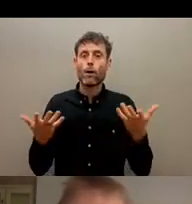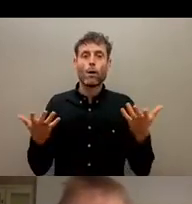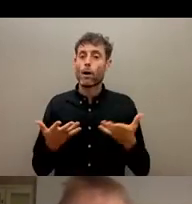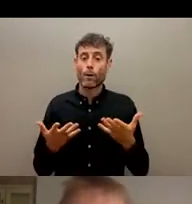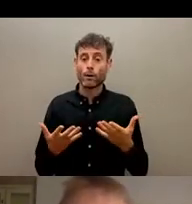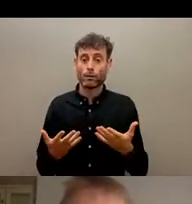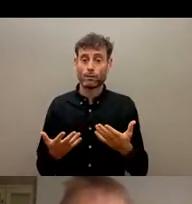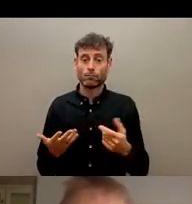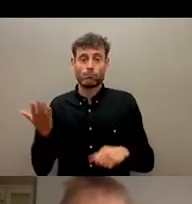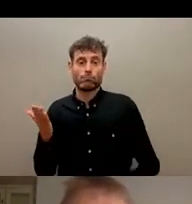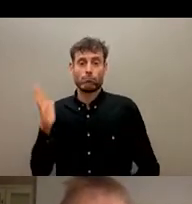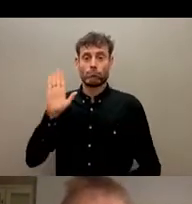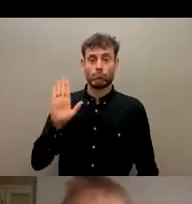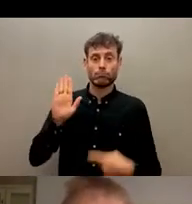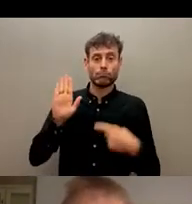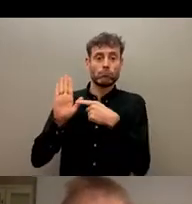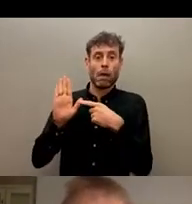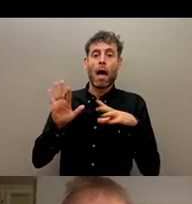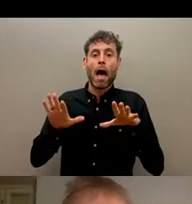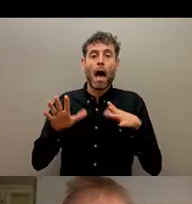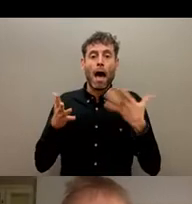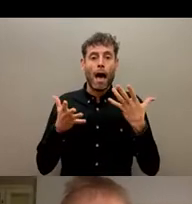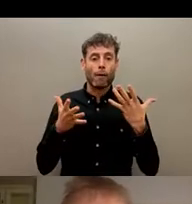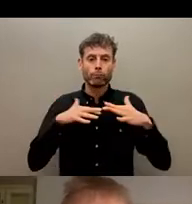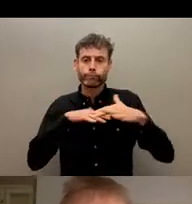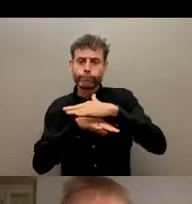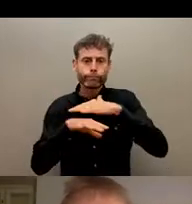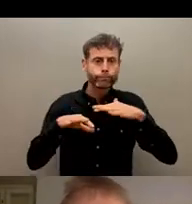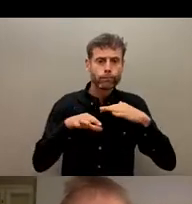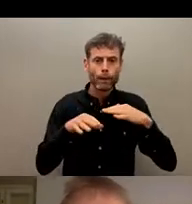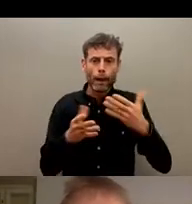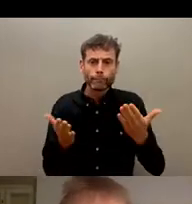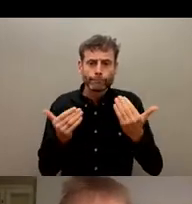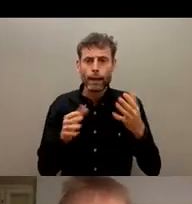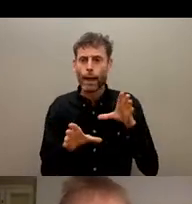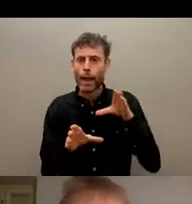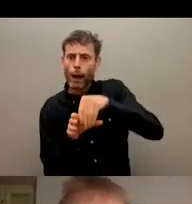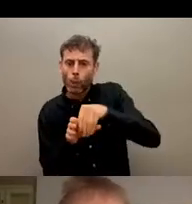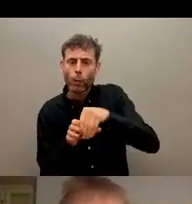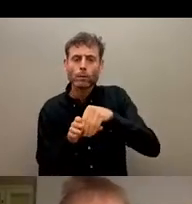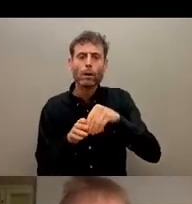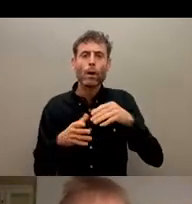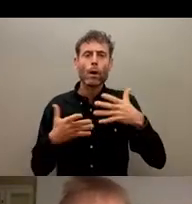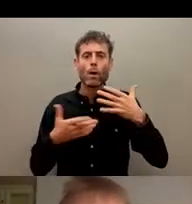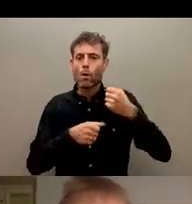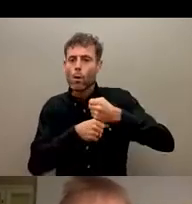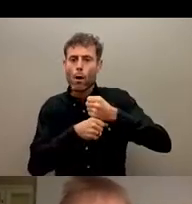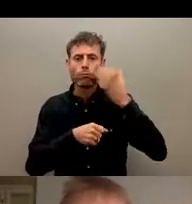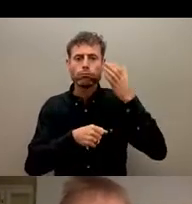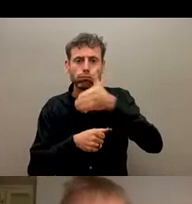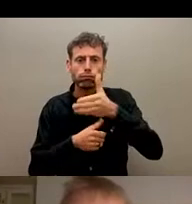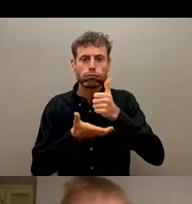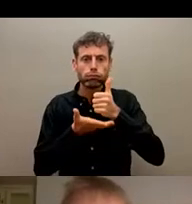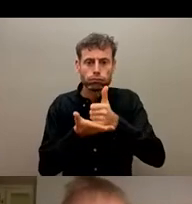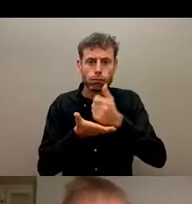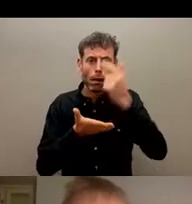on how to do inclusion at the different phases of the humanitarian aid. And the DRG working group has gone on for a year